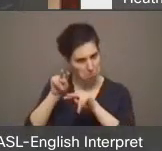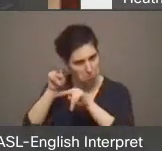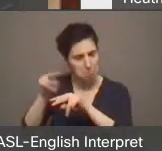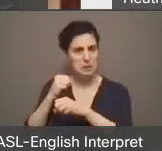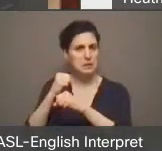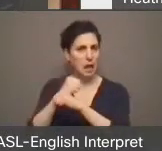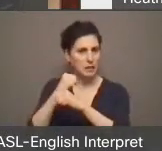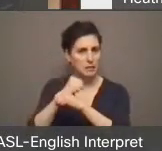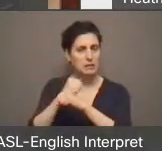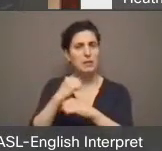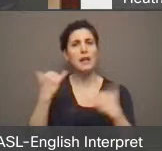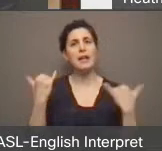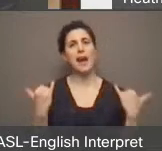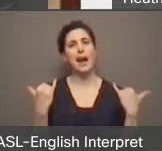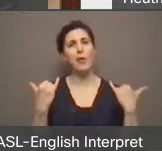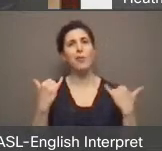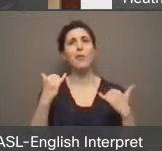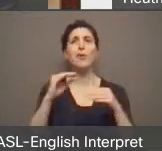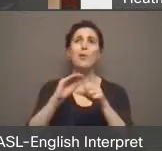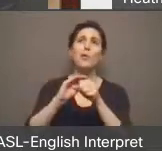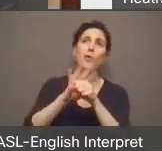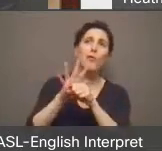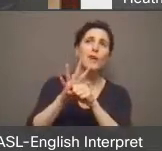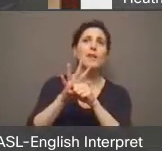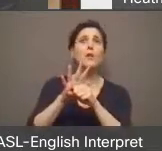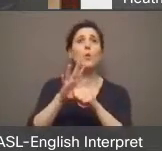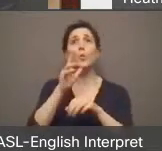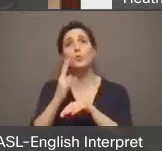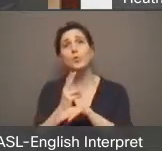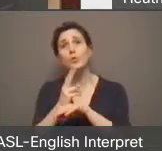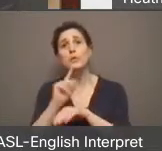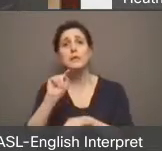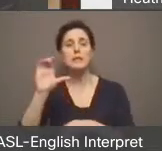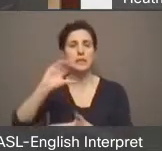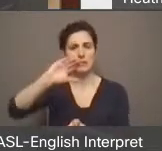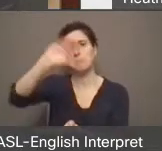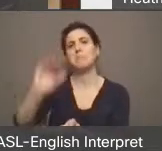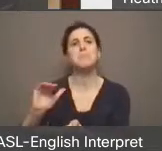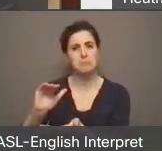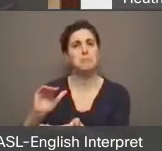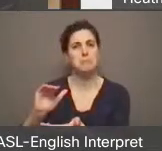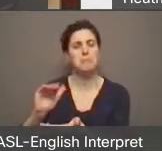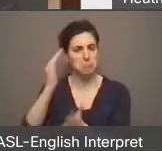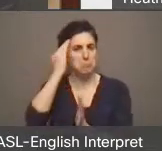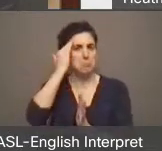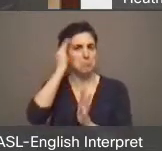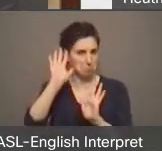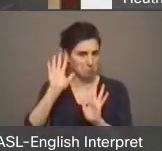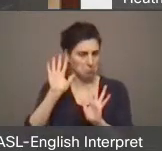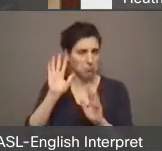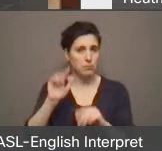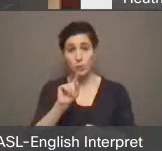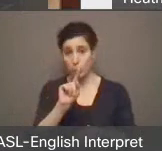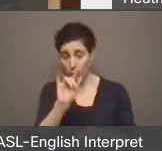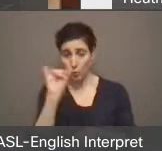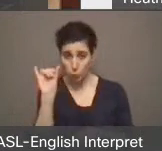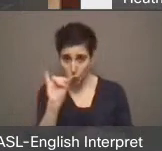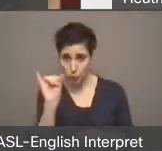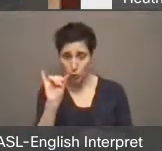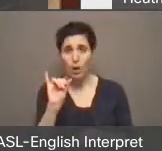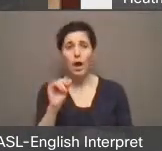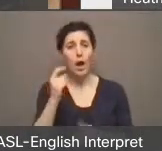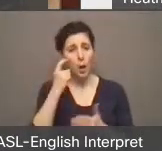with the current restrictions, there's been a reduction in ridership that that can't be avoided. But I would add that we've seen steady